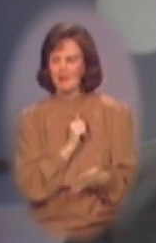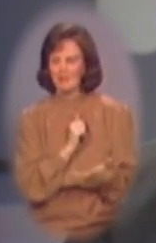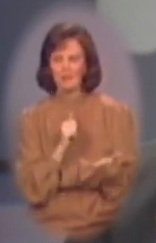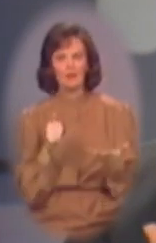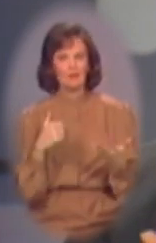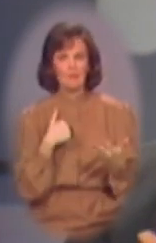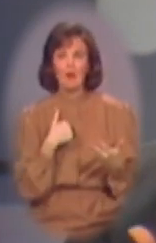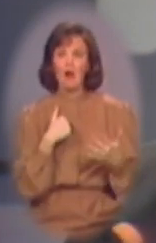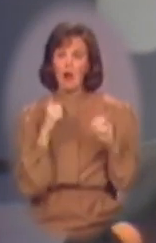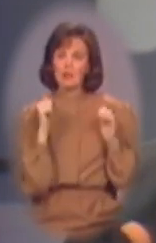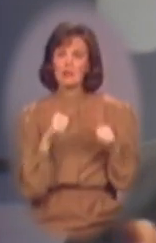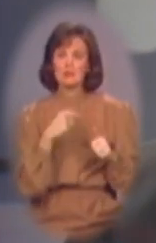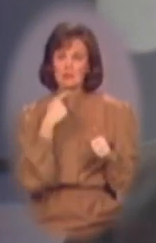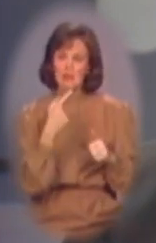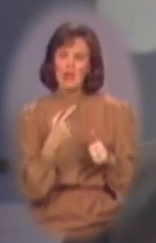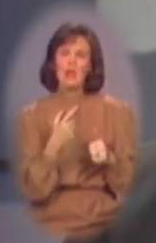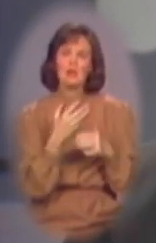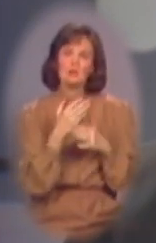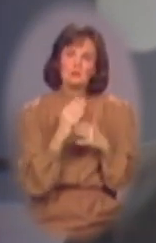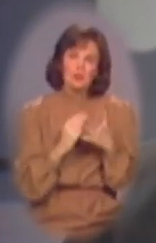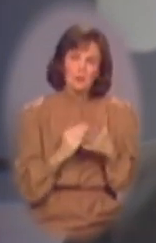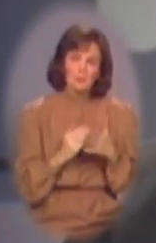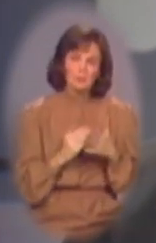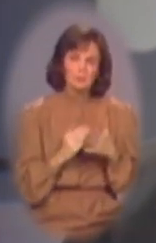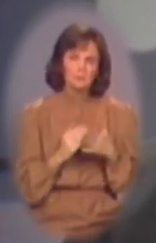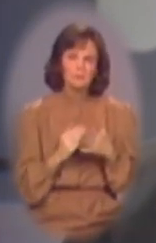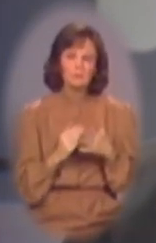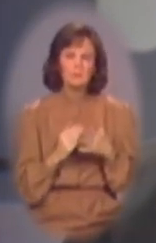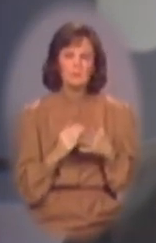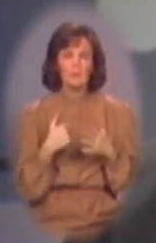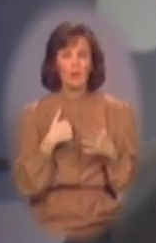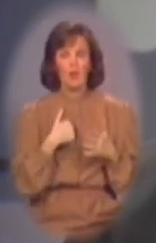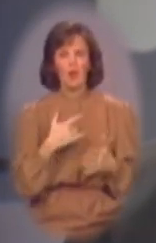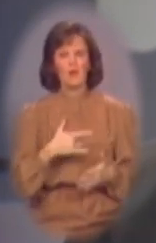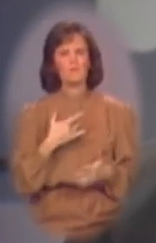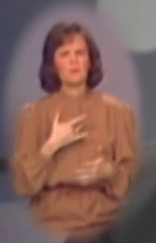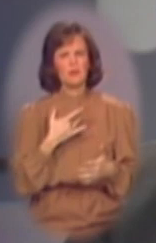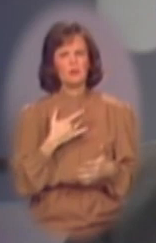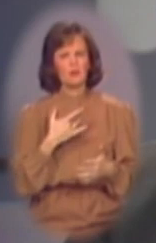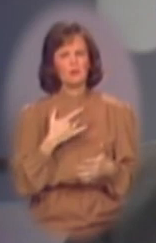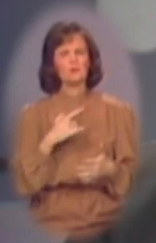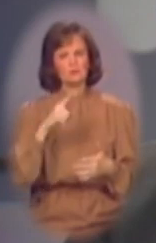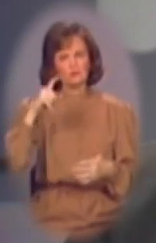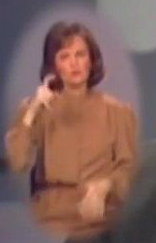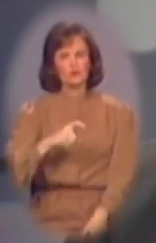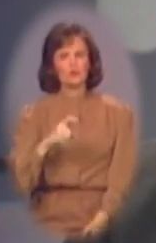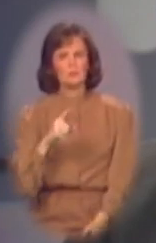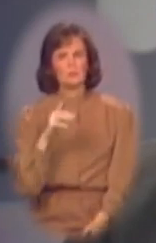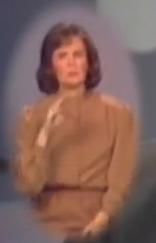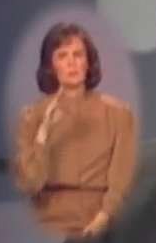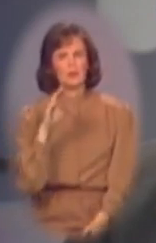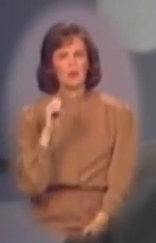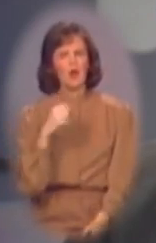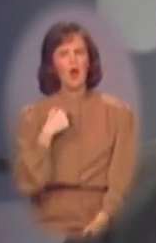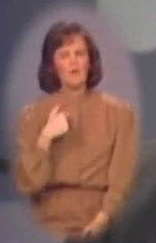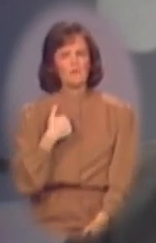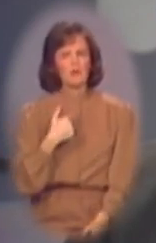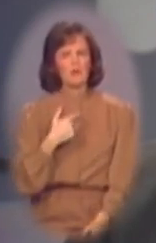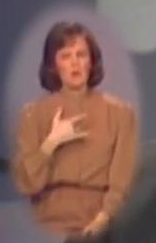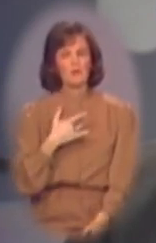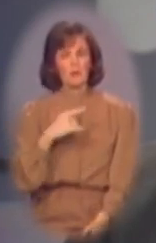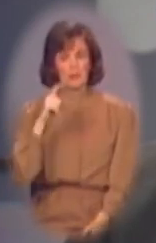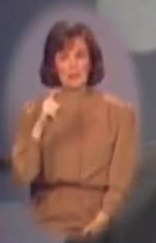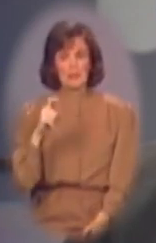I can say to a degree, I think, what I feel the needs to be. I feel the need